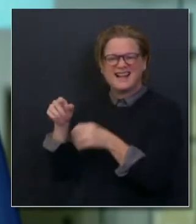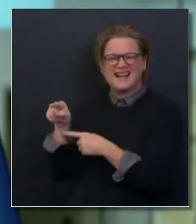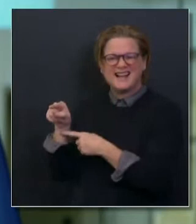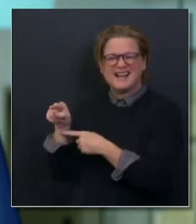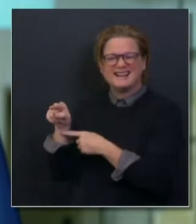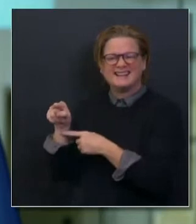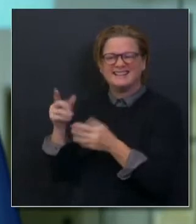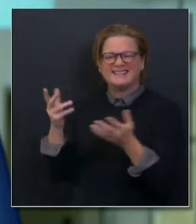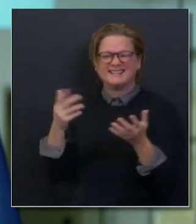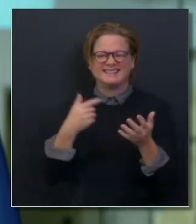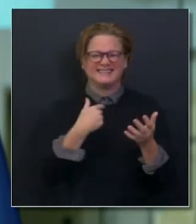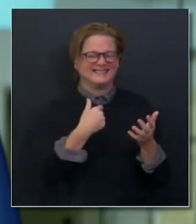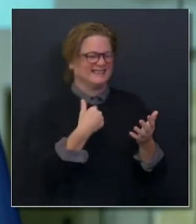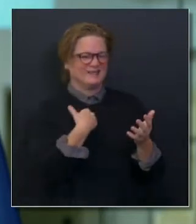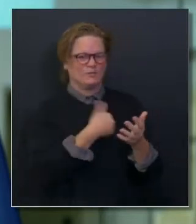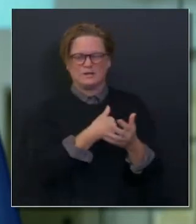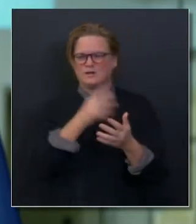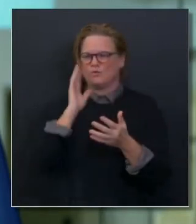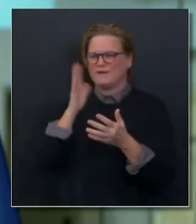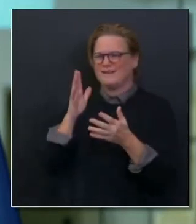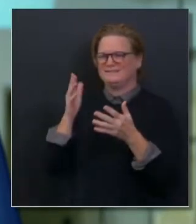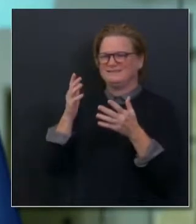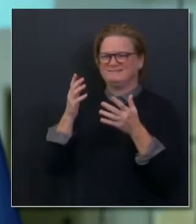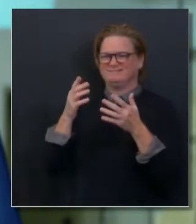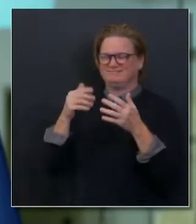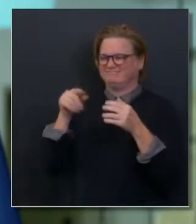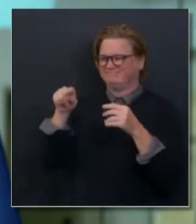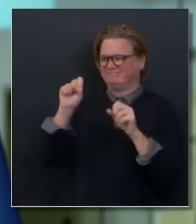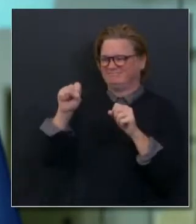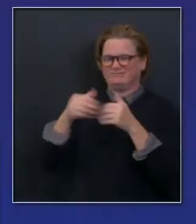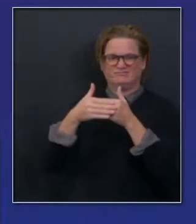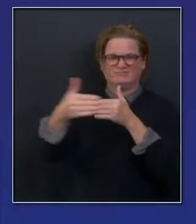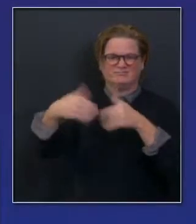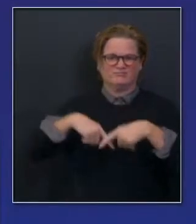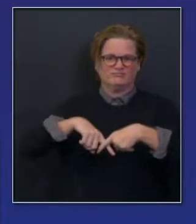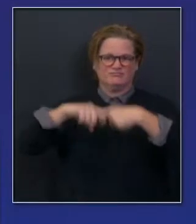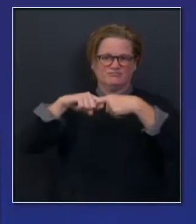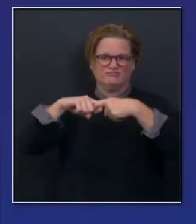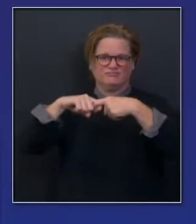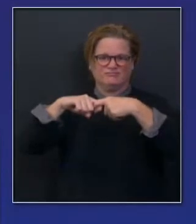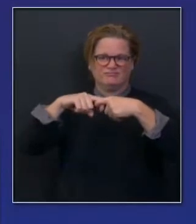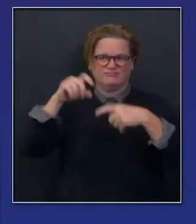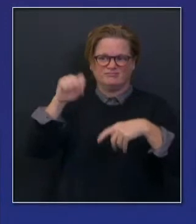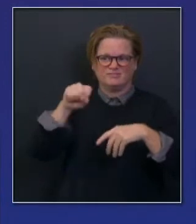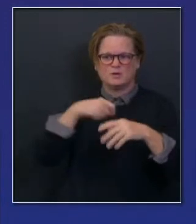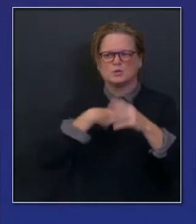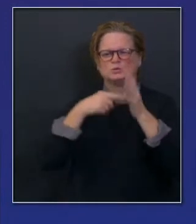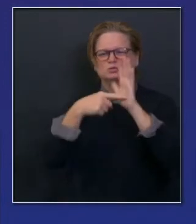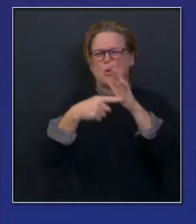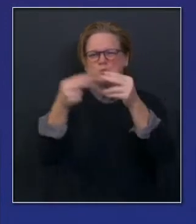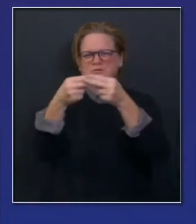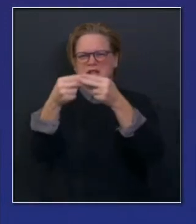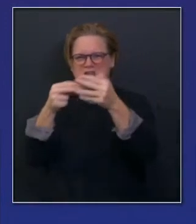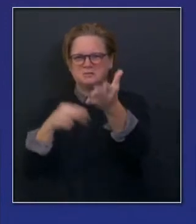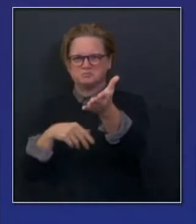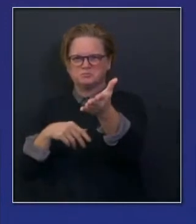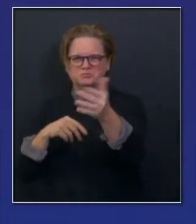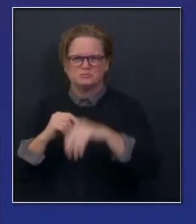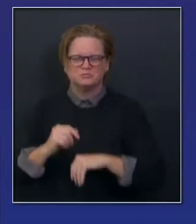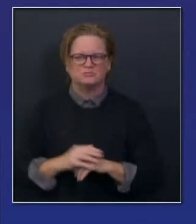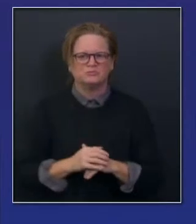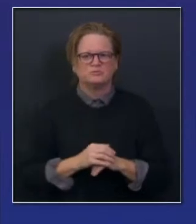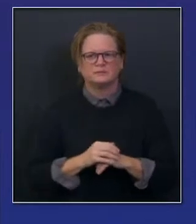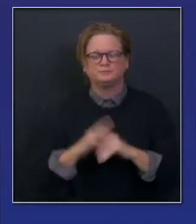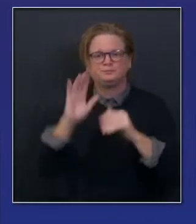how quickly that will occur. Let me go to a slide here, and I appreciate the opportunity to highlight the updated sports, youth